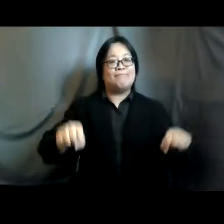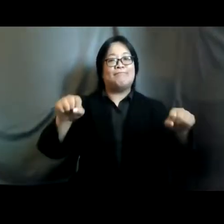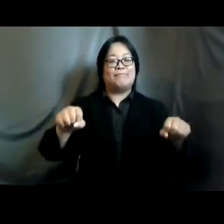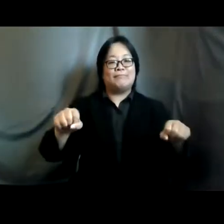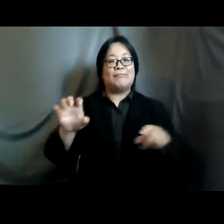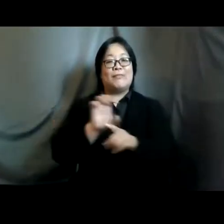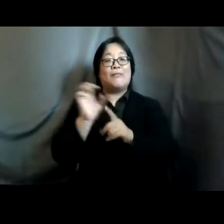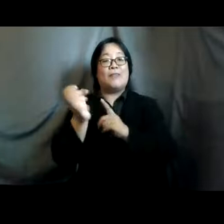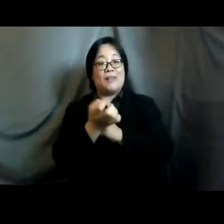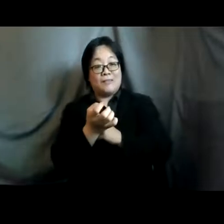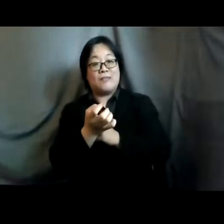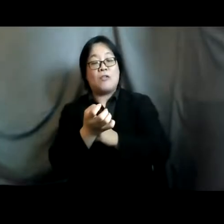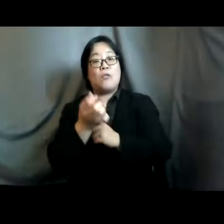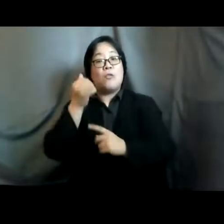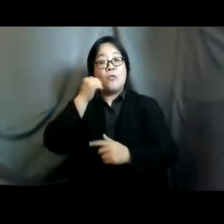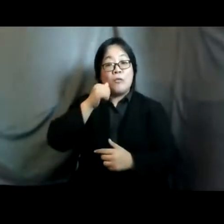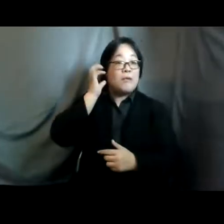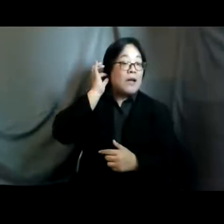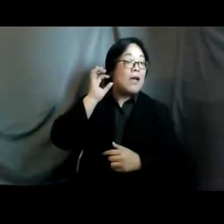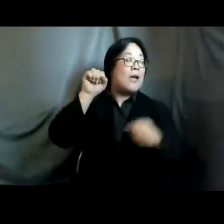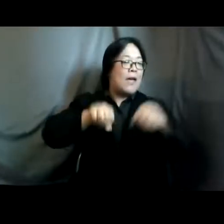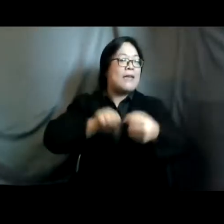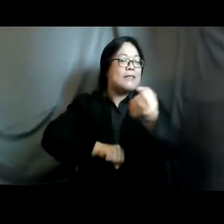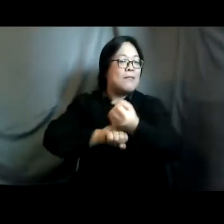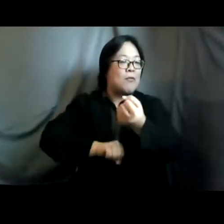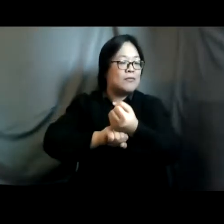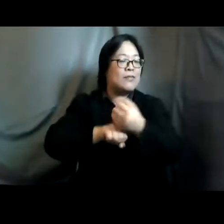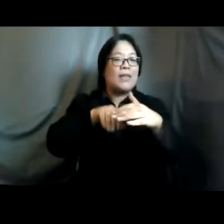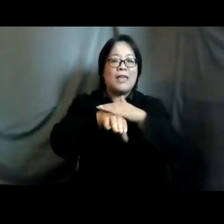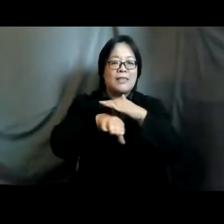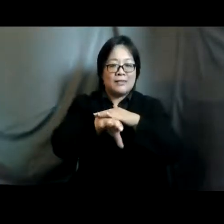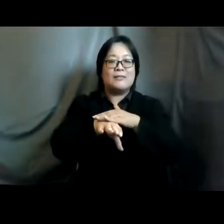where women and girls can be supported to access the services